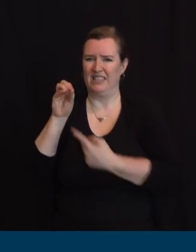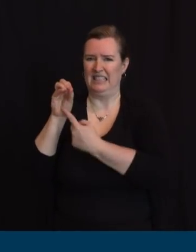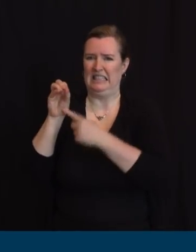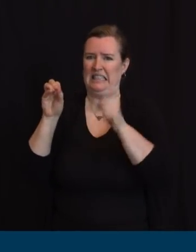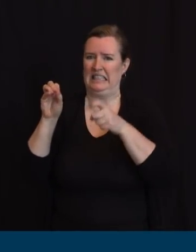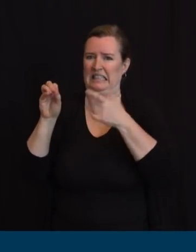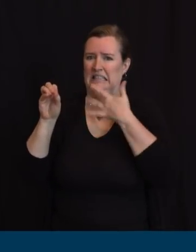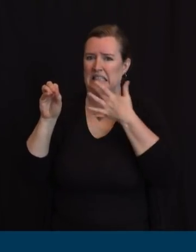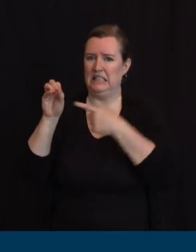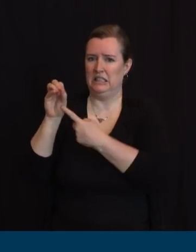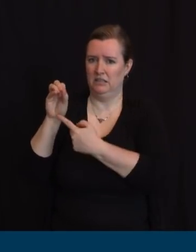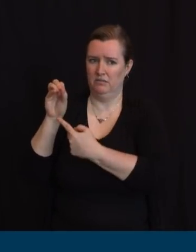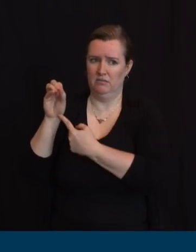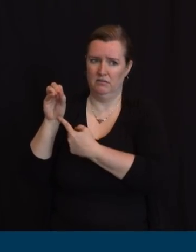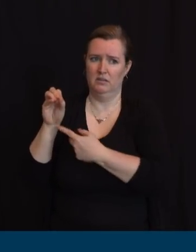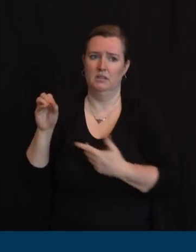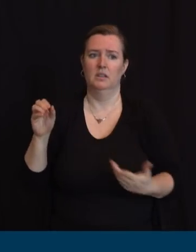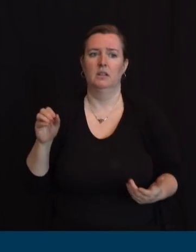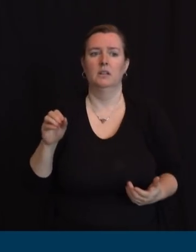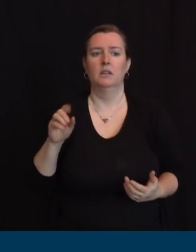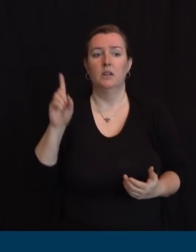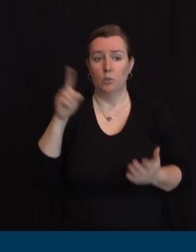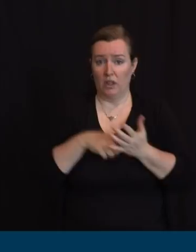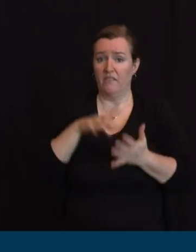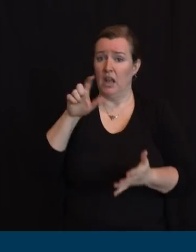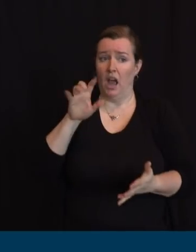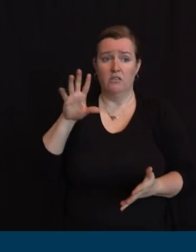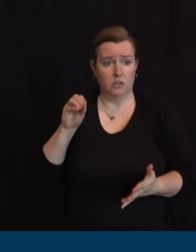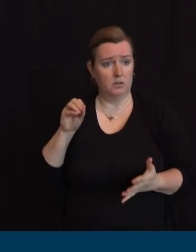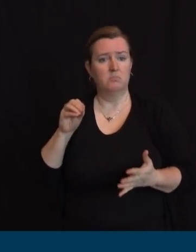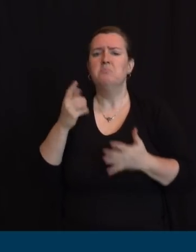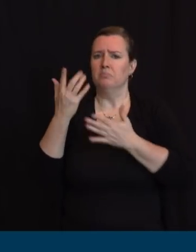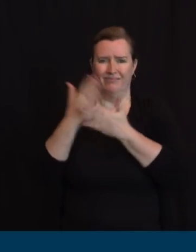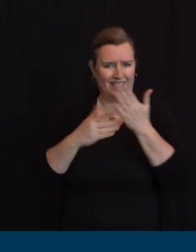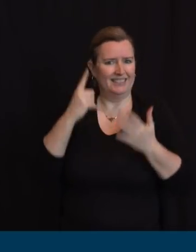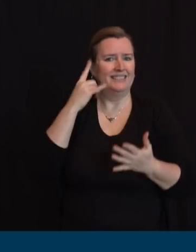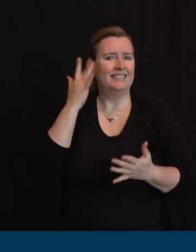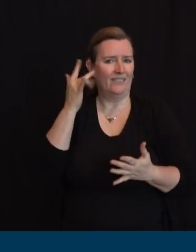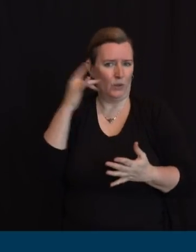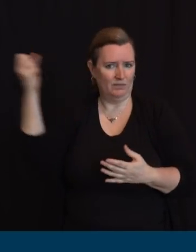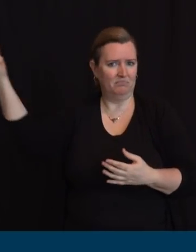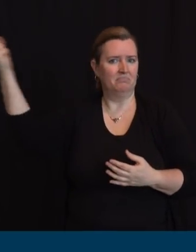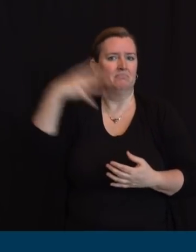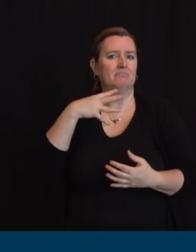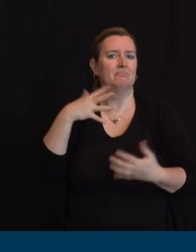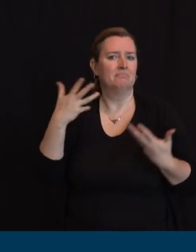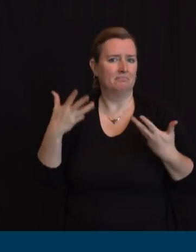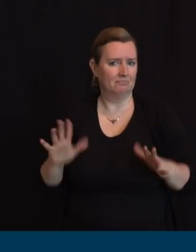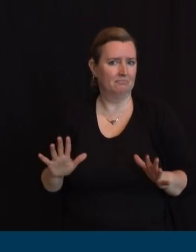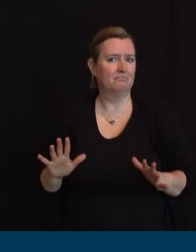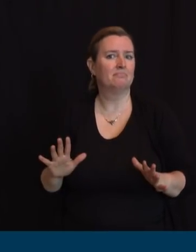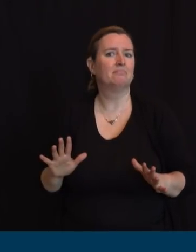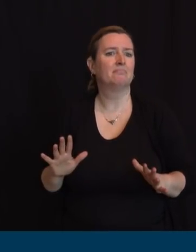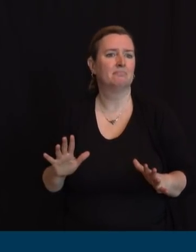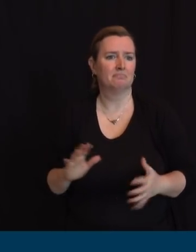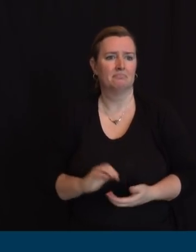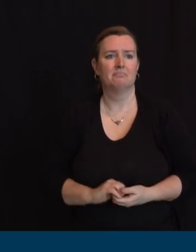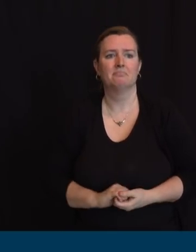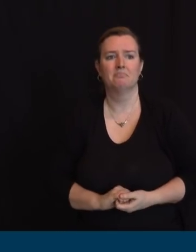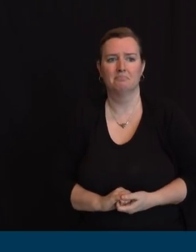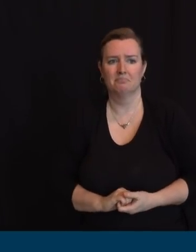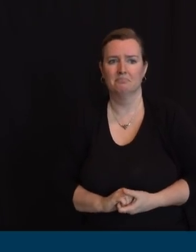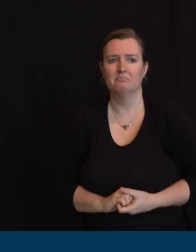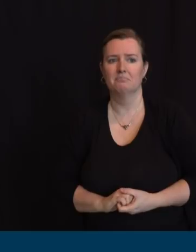theoretically any one state that raises their hand and even says I'd like to tag New Jersey, it has to come through the federal